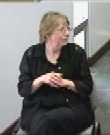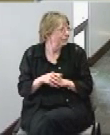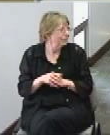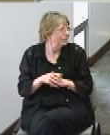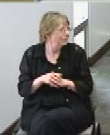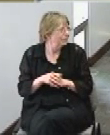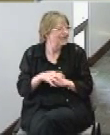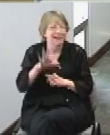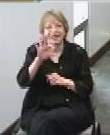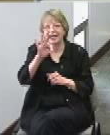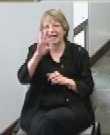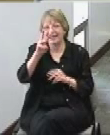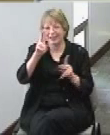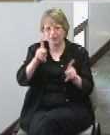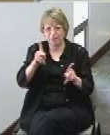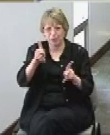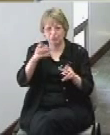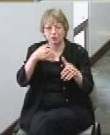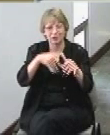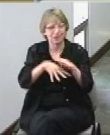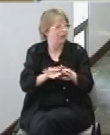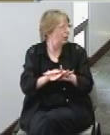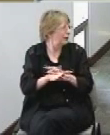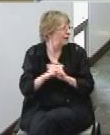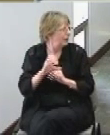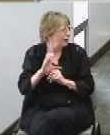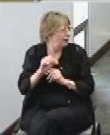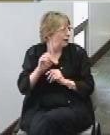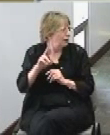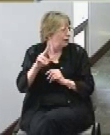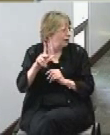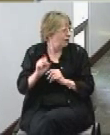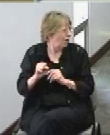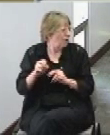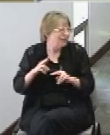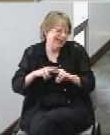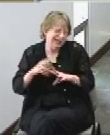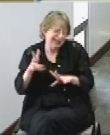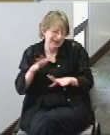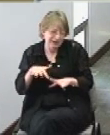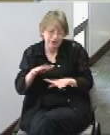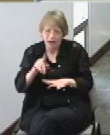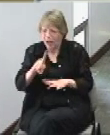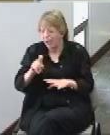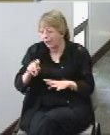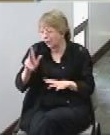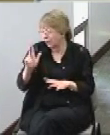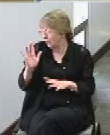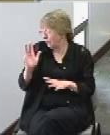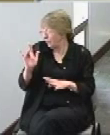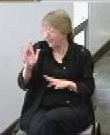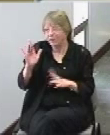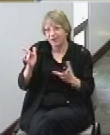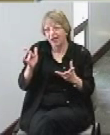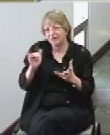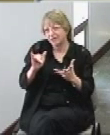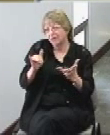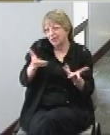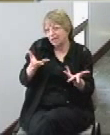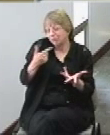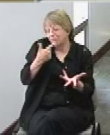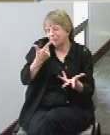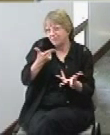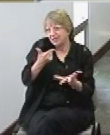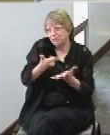96 people now Carl seats about 125 so that'll give you a feel for it and